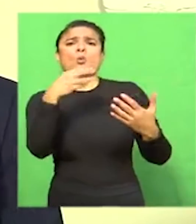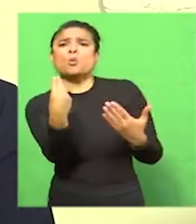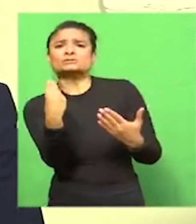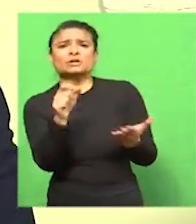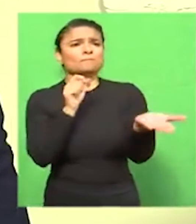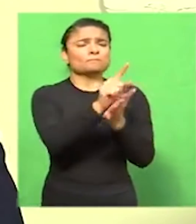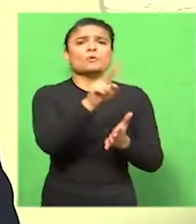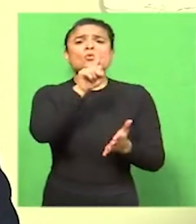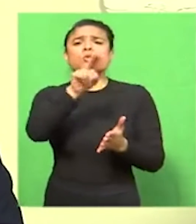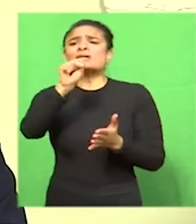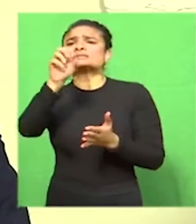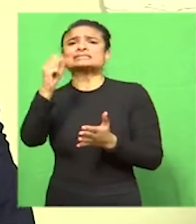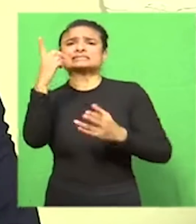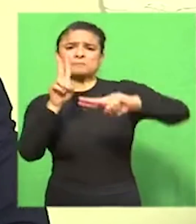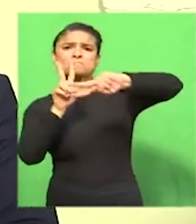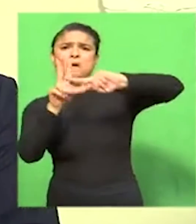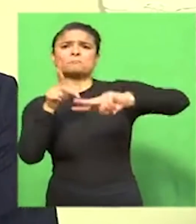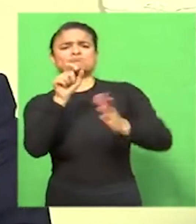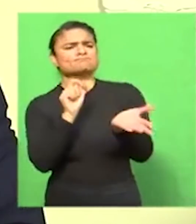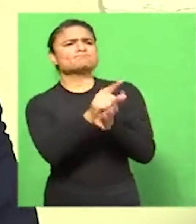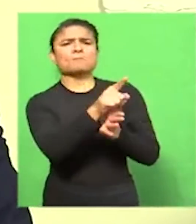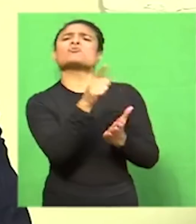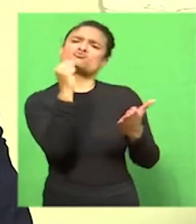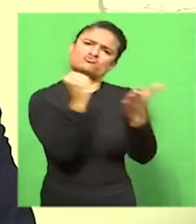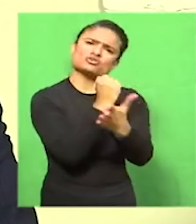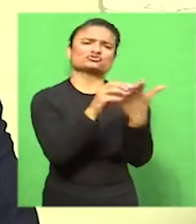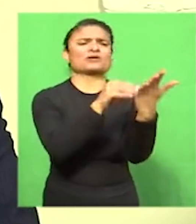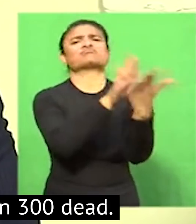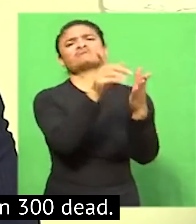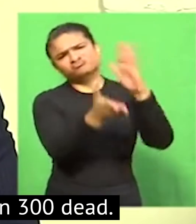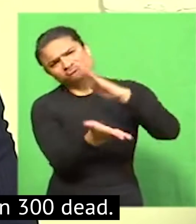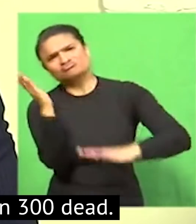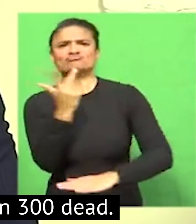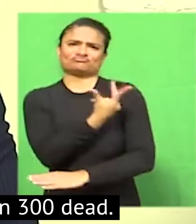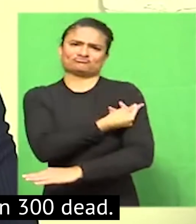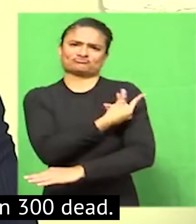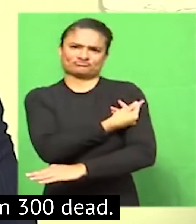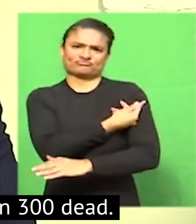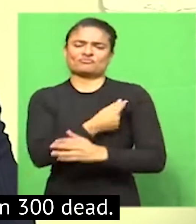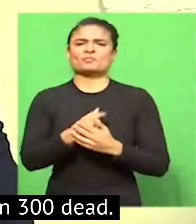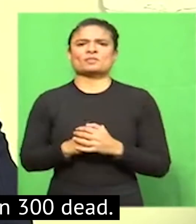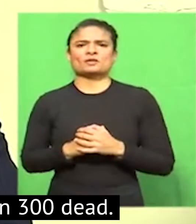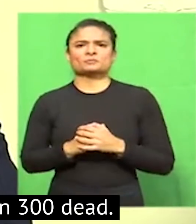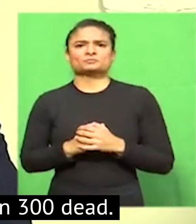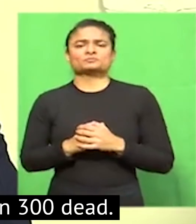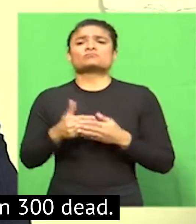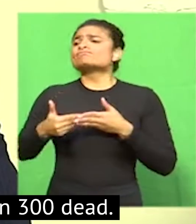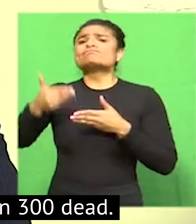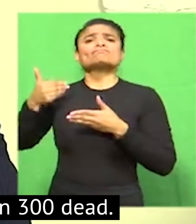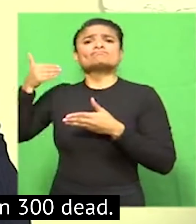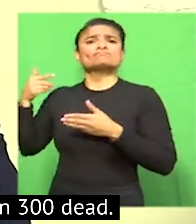Two weeks ago, the provinces of KwaZulu-Natal and Gauteng were subjected